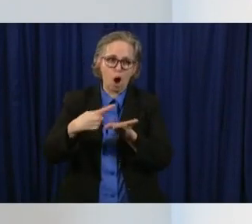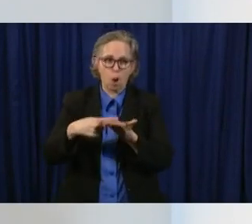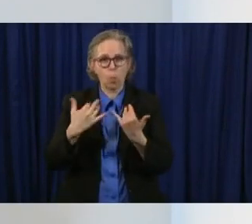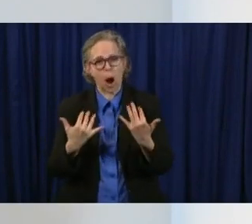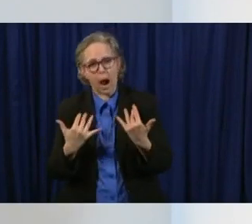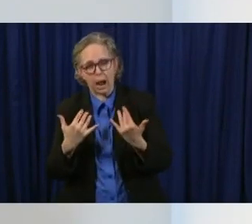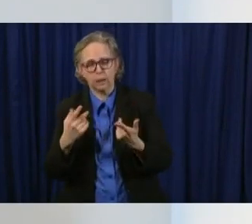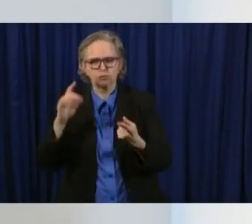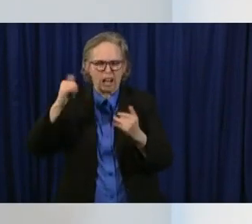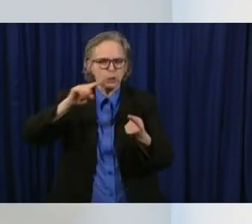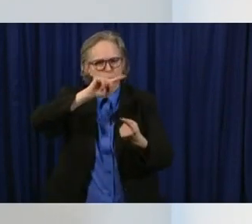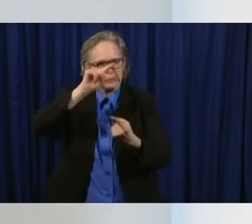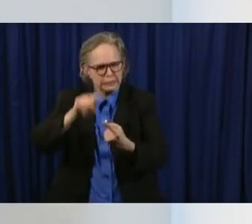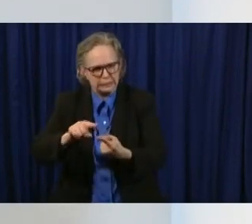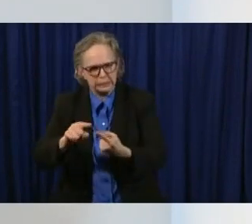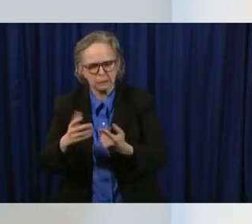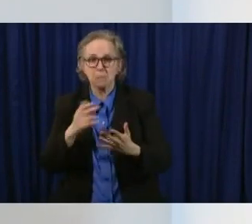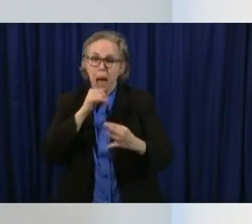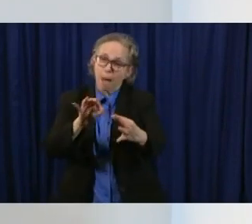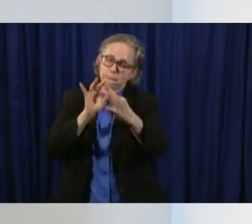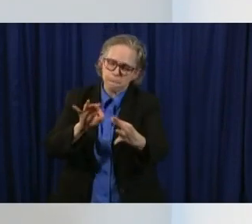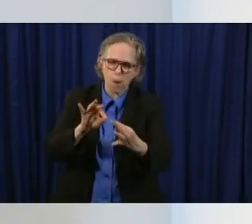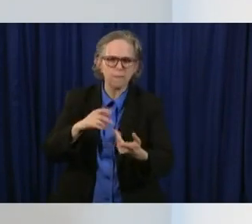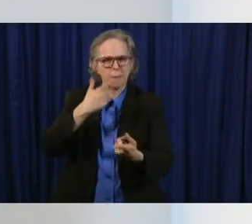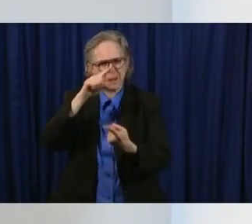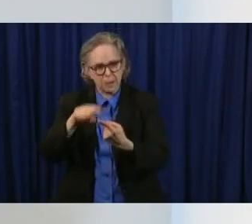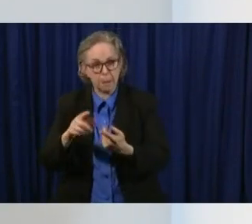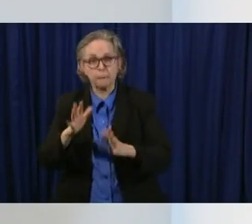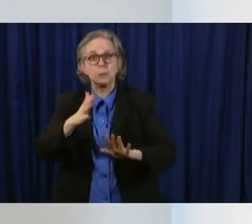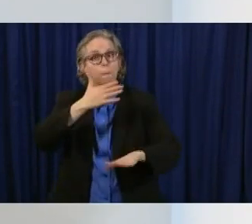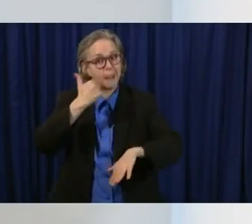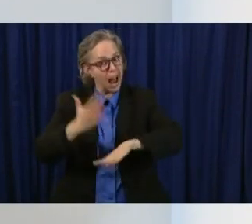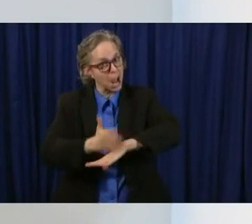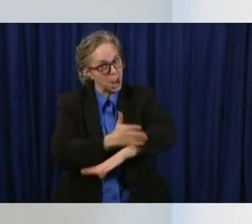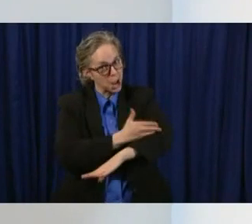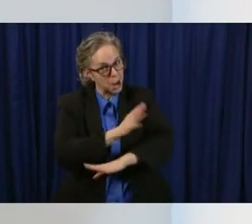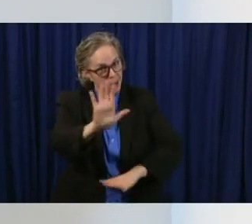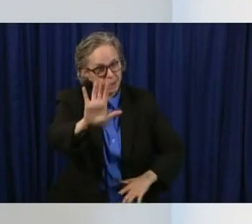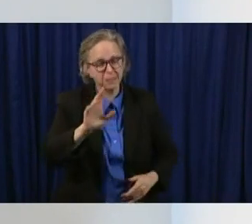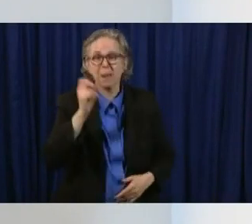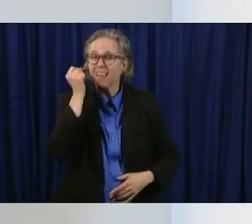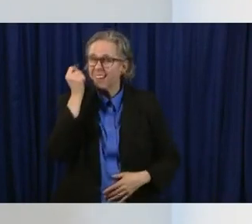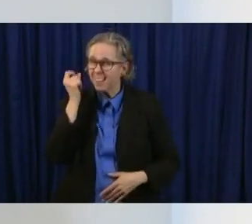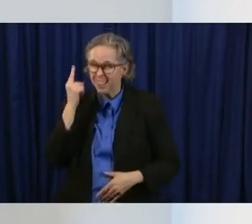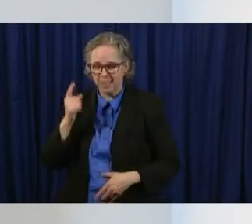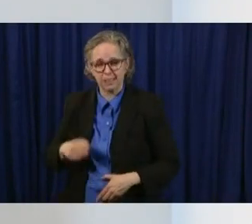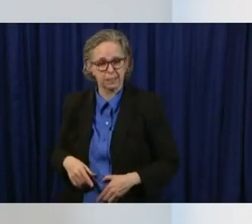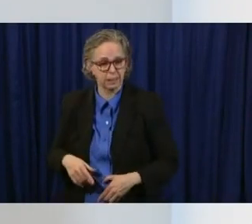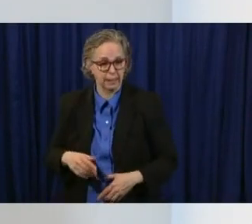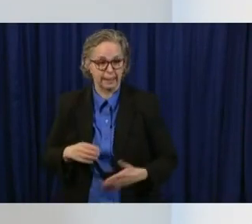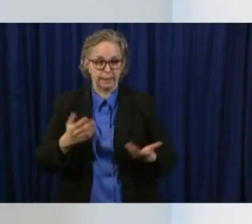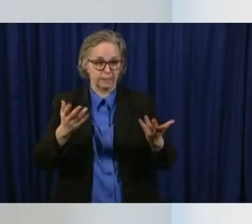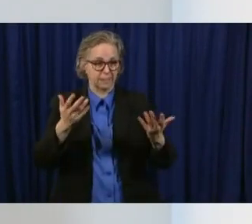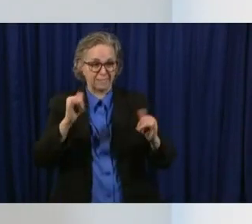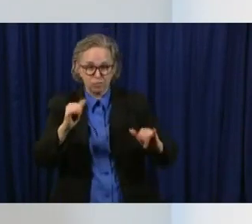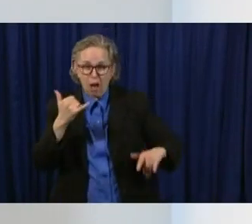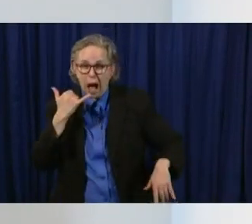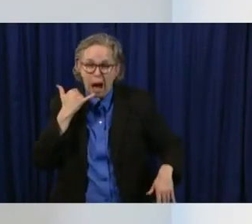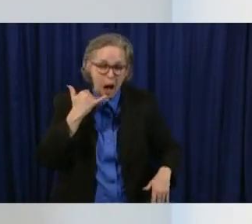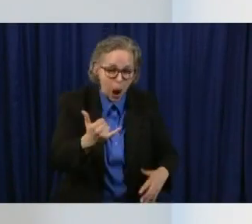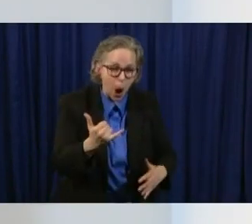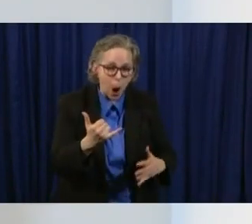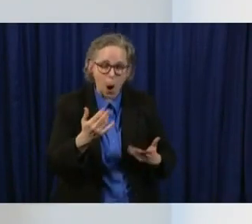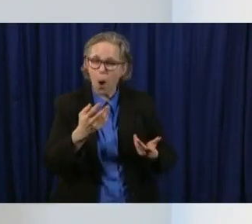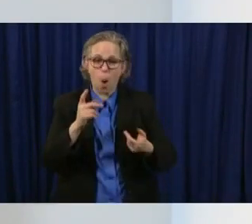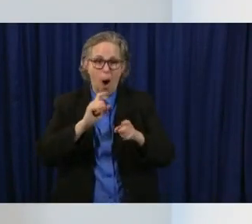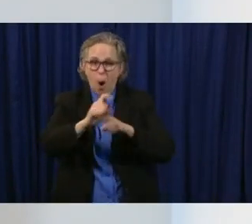that is not that is still not anytime somebody is not getting through it's not acceptable to us we we can continue to urge